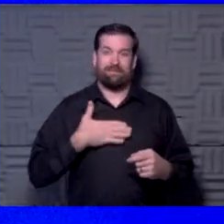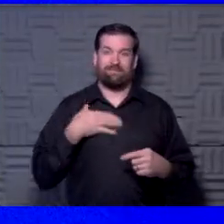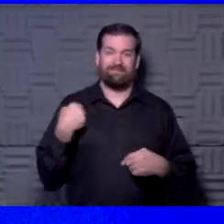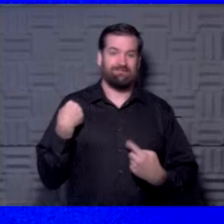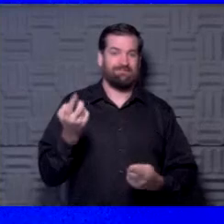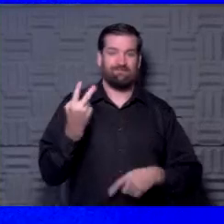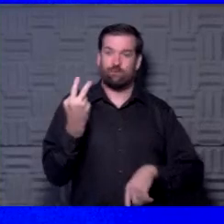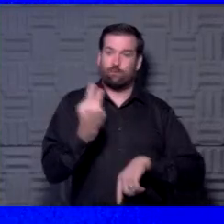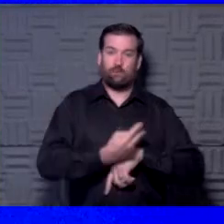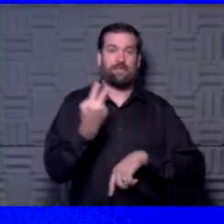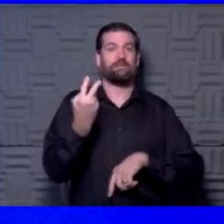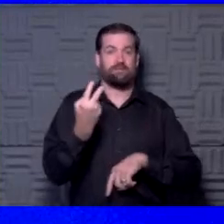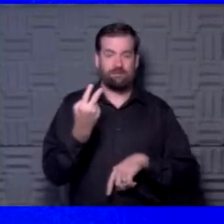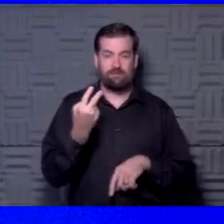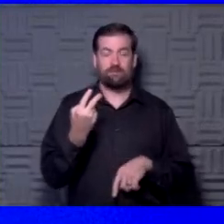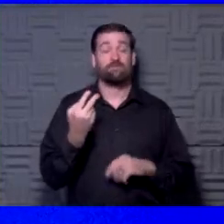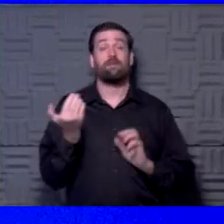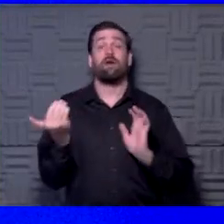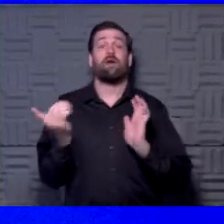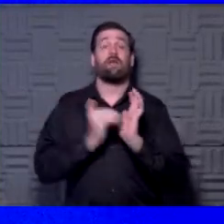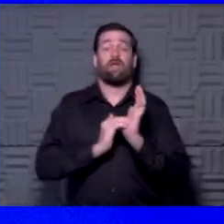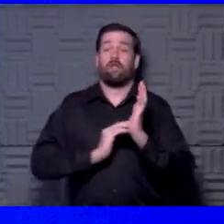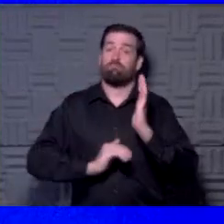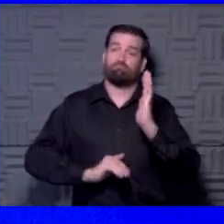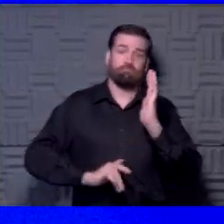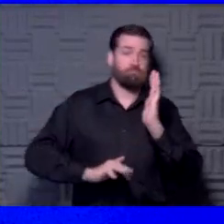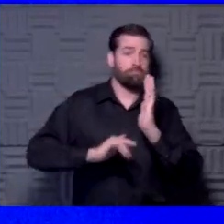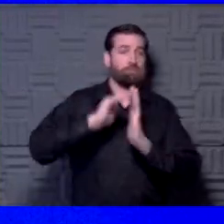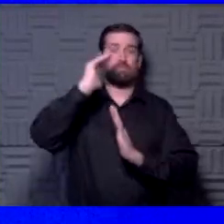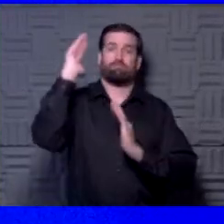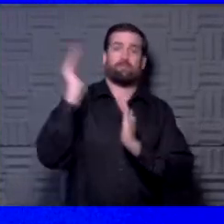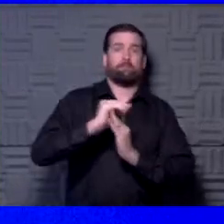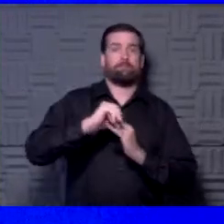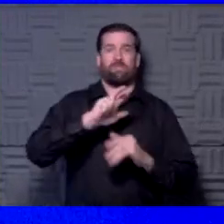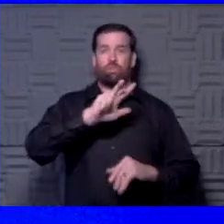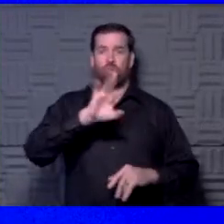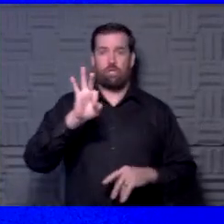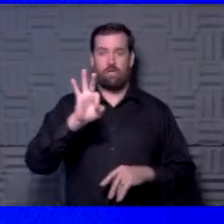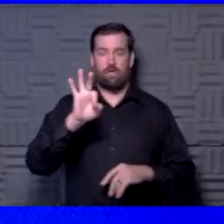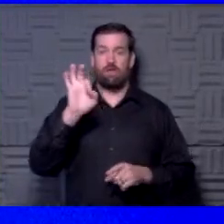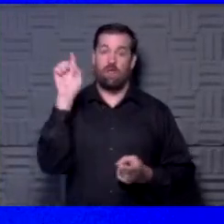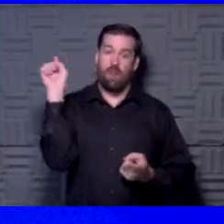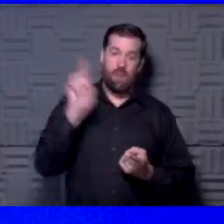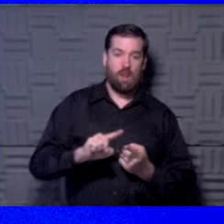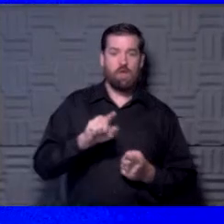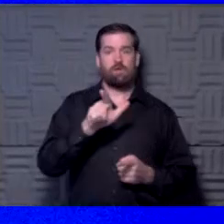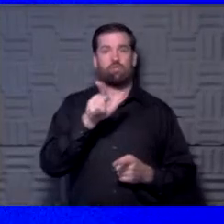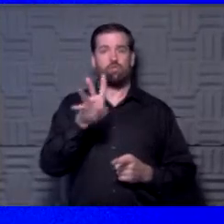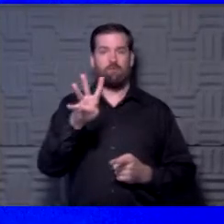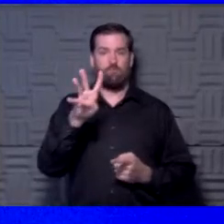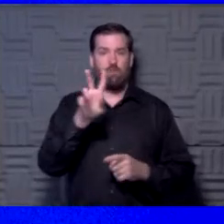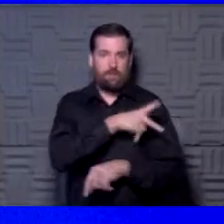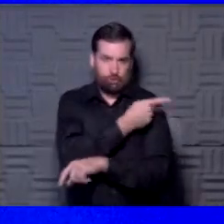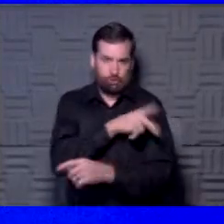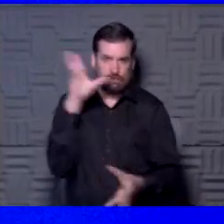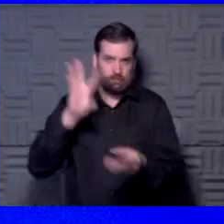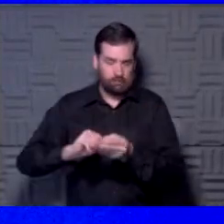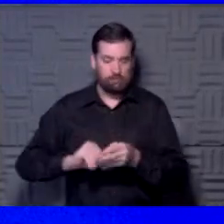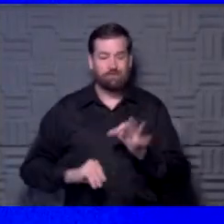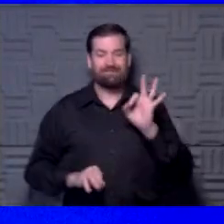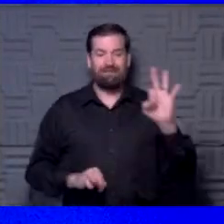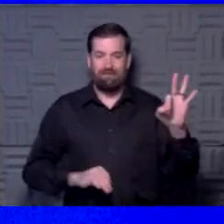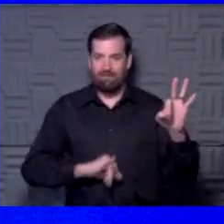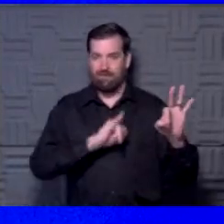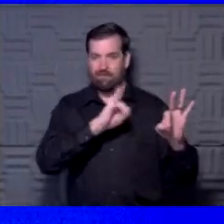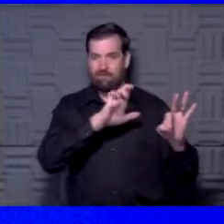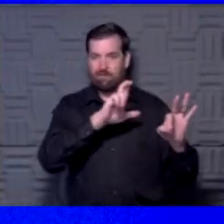days we have been. After again, reaching that peak of 39 recently, we are down to 24 patients in the hospital, nine of those in